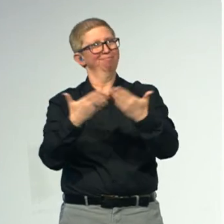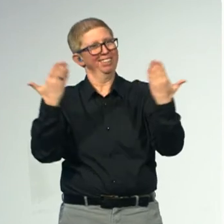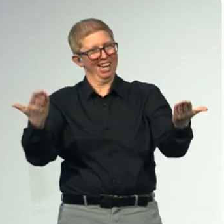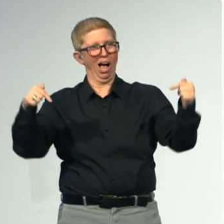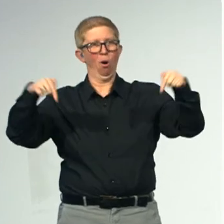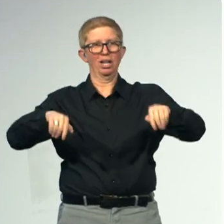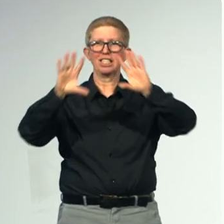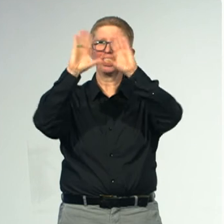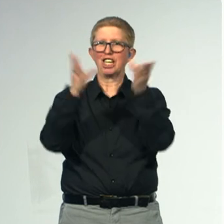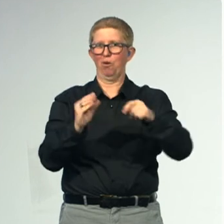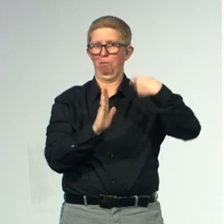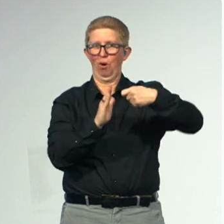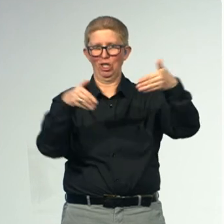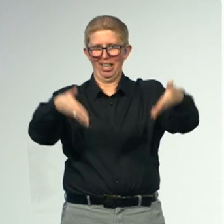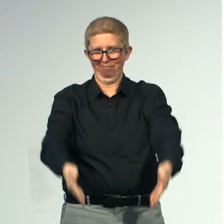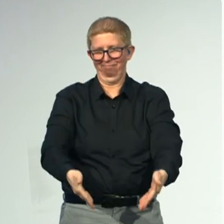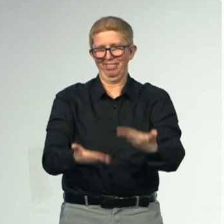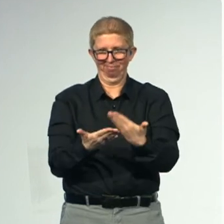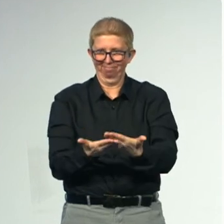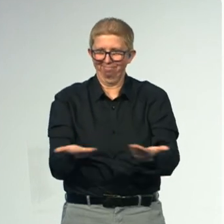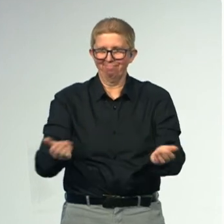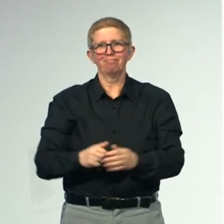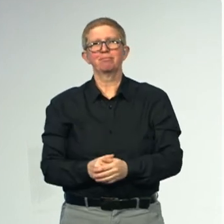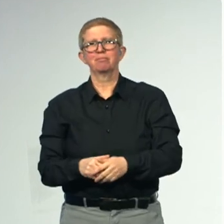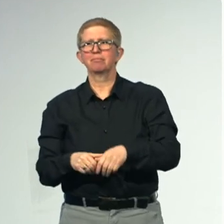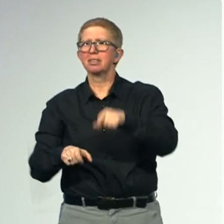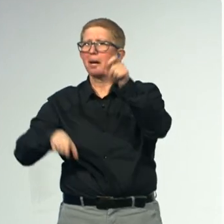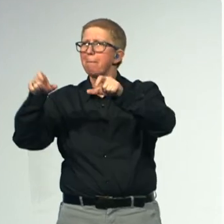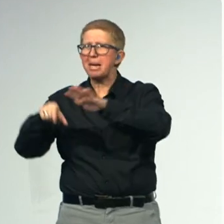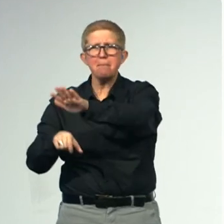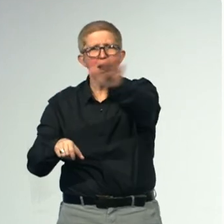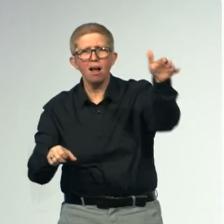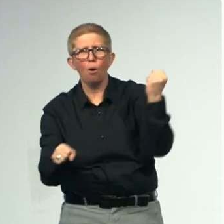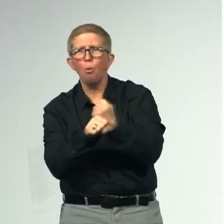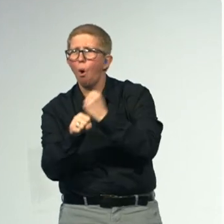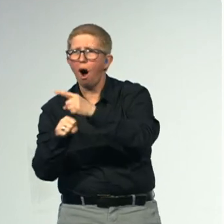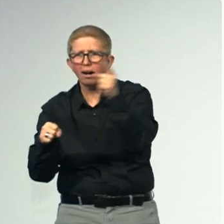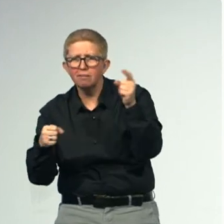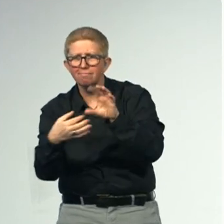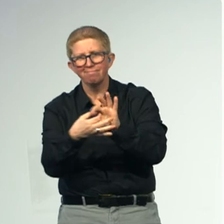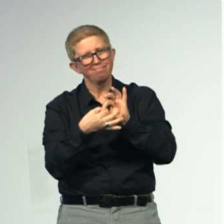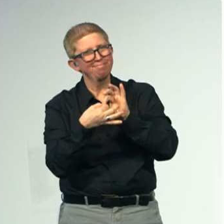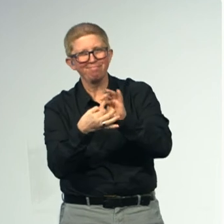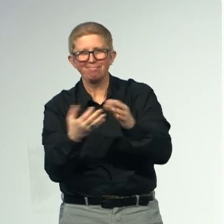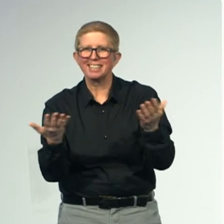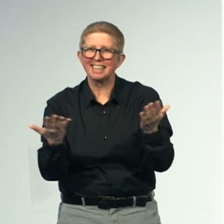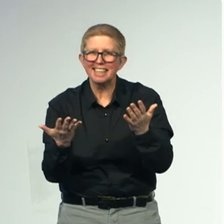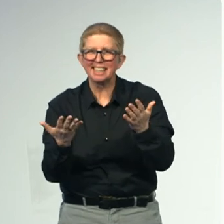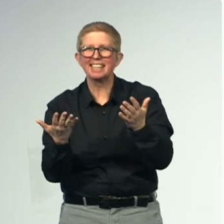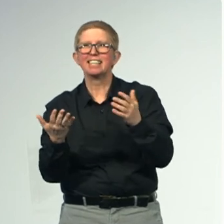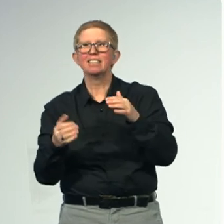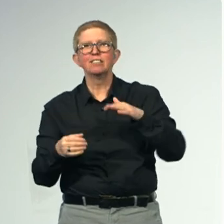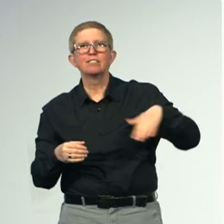To everybody who is working in this field, it is clear that the contribution of the civil society to bring about